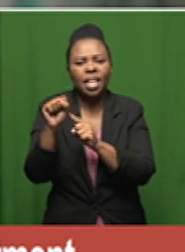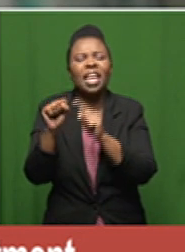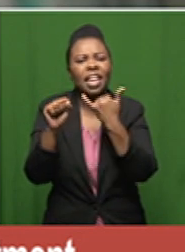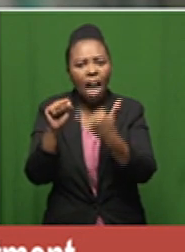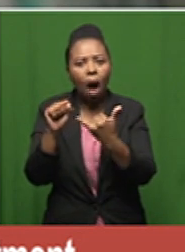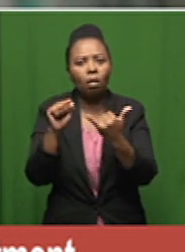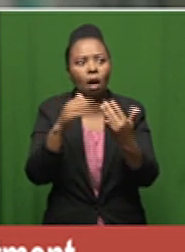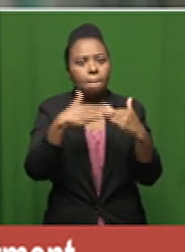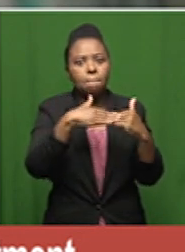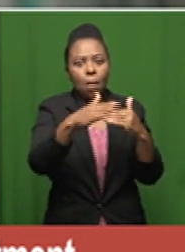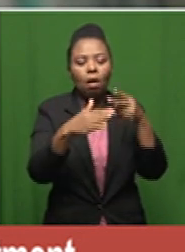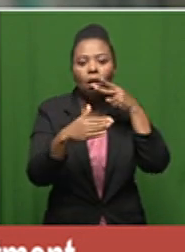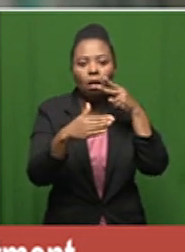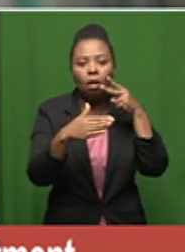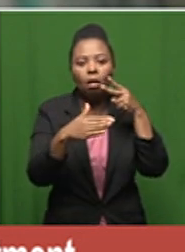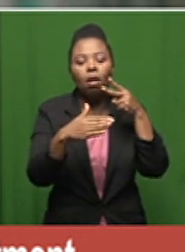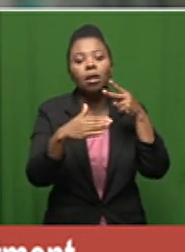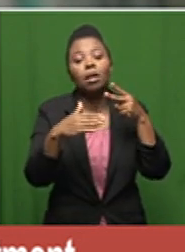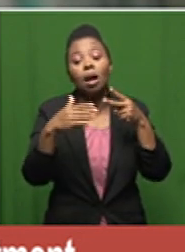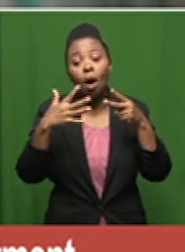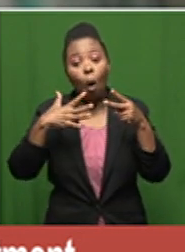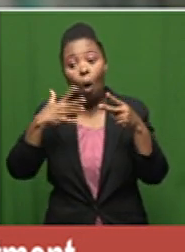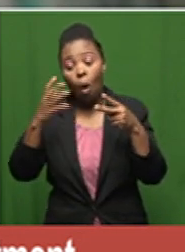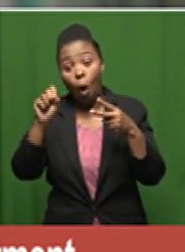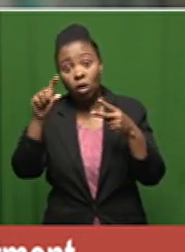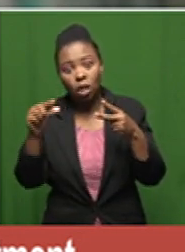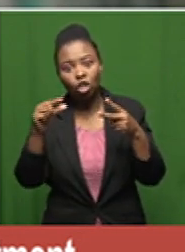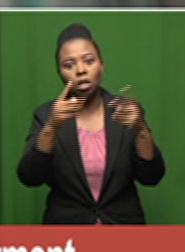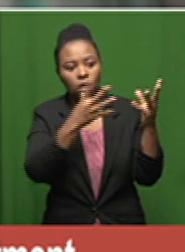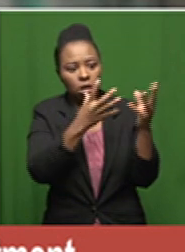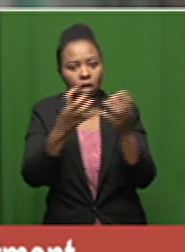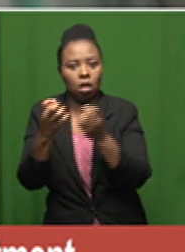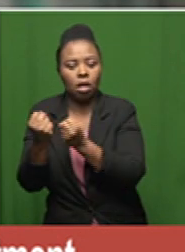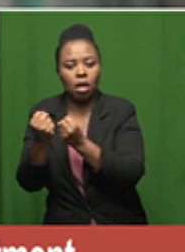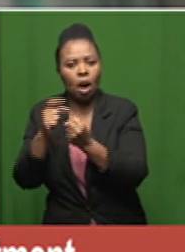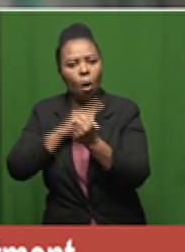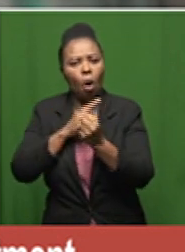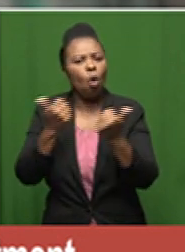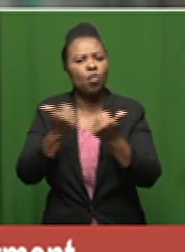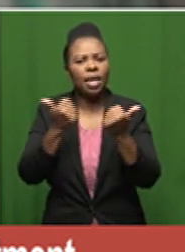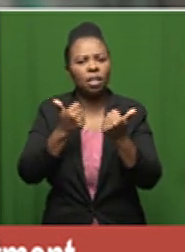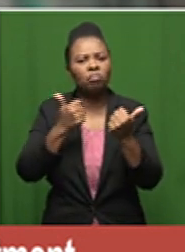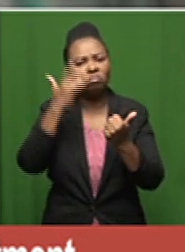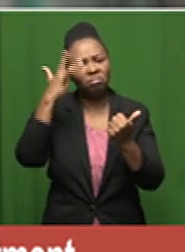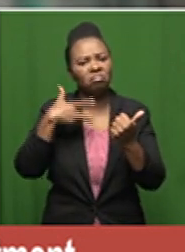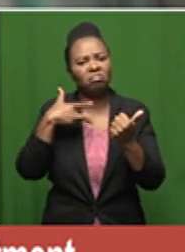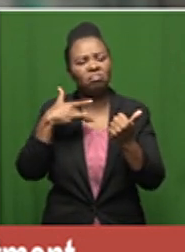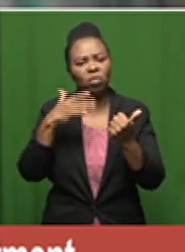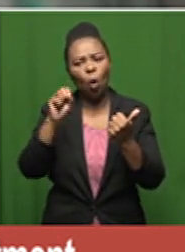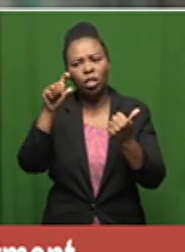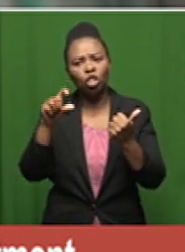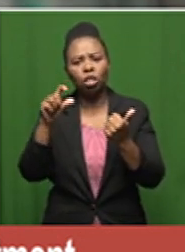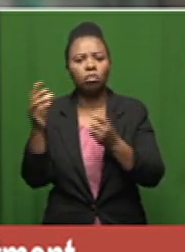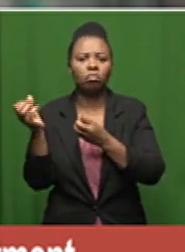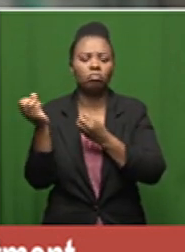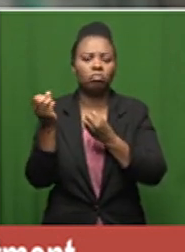smoke you may well decrease your oxygen carrying capacity when you are already compromised by the amount of oxygen that is being